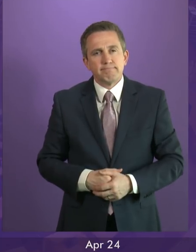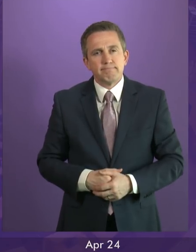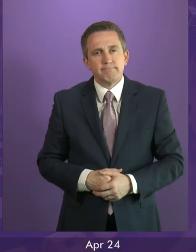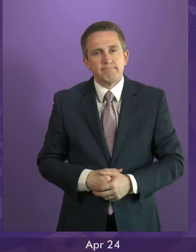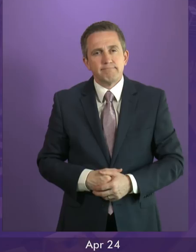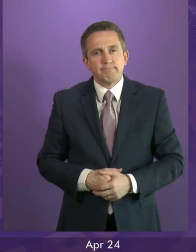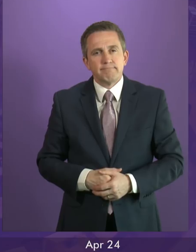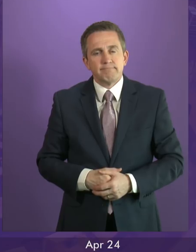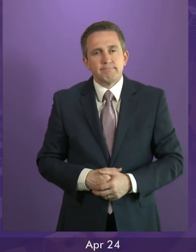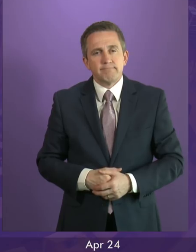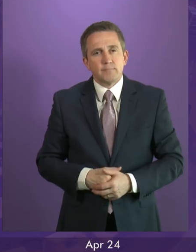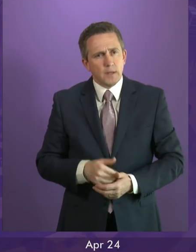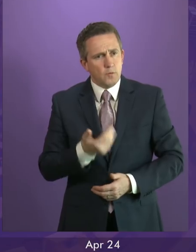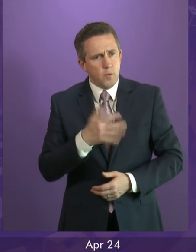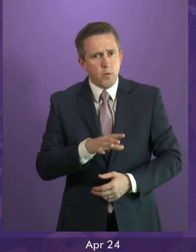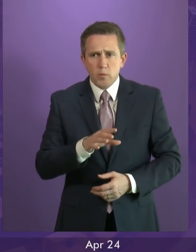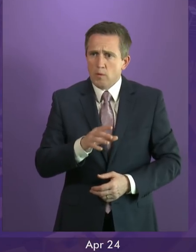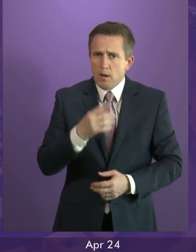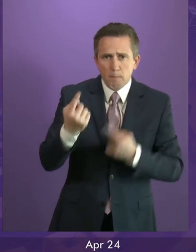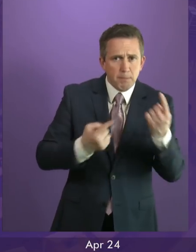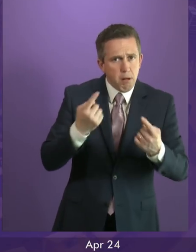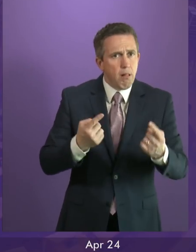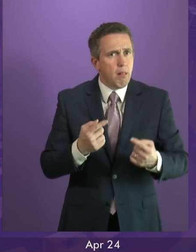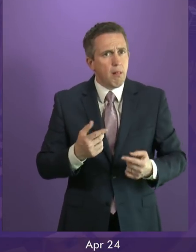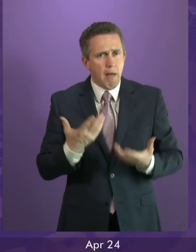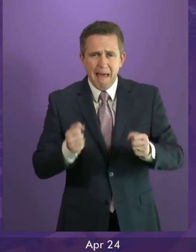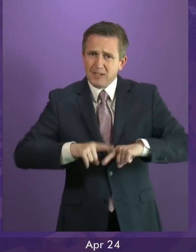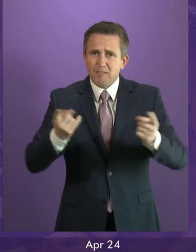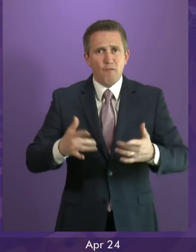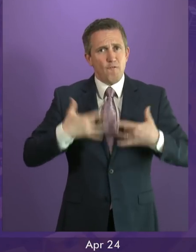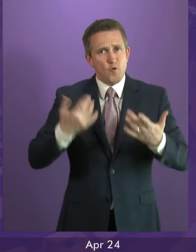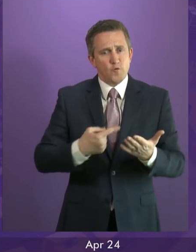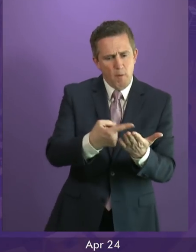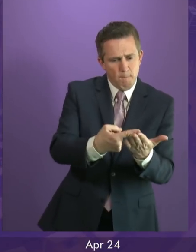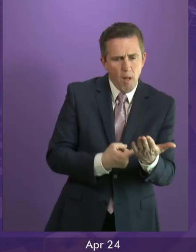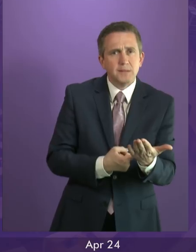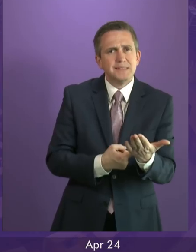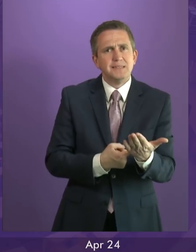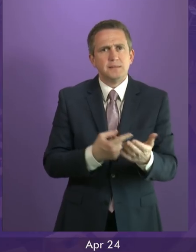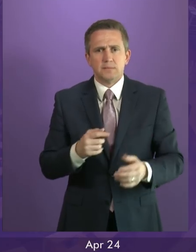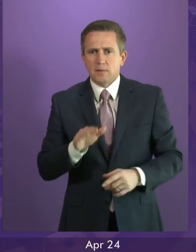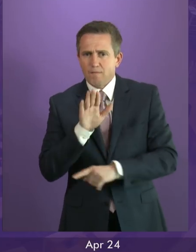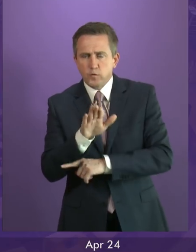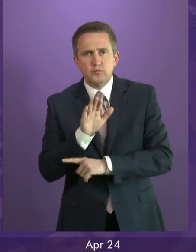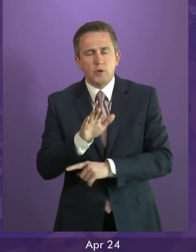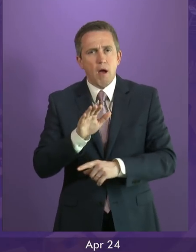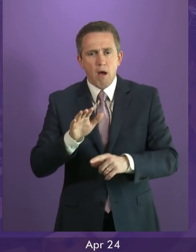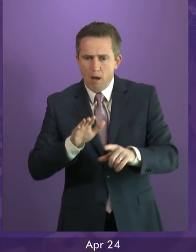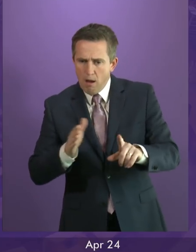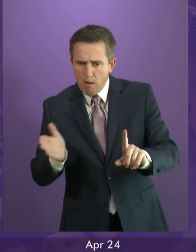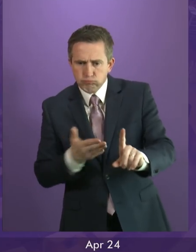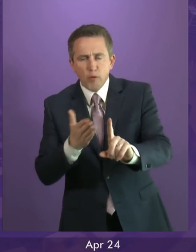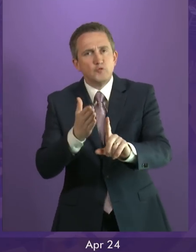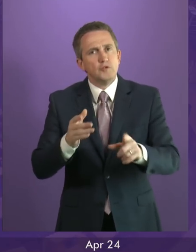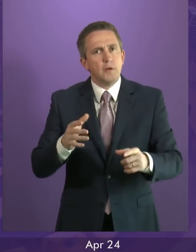just been demonstrated there is the essence of independence. People can have different views on policies, different views on the direction of the country. But the key